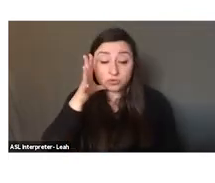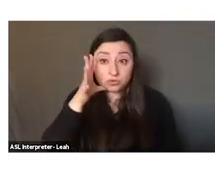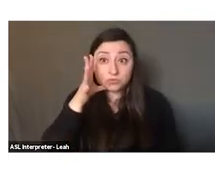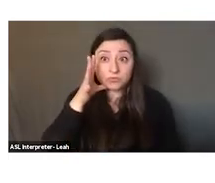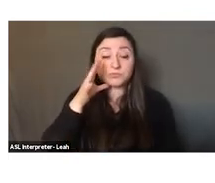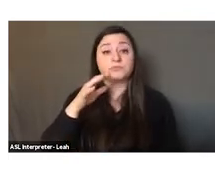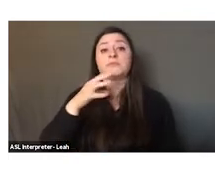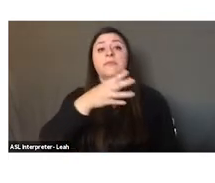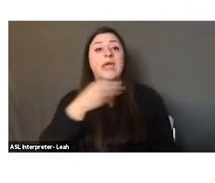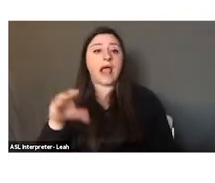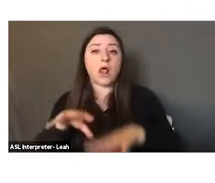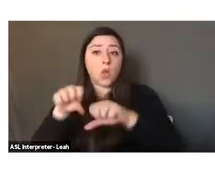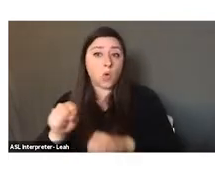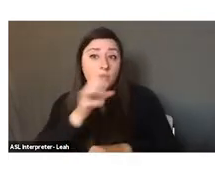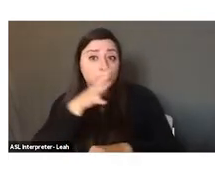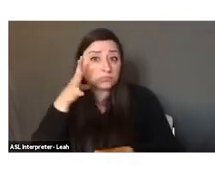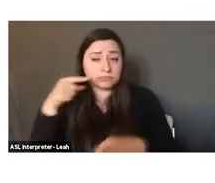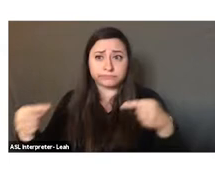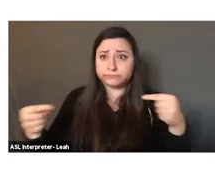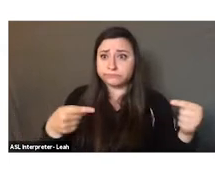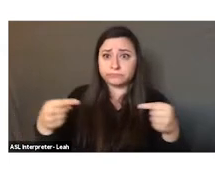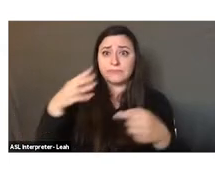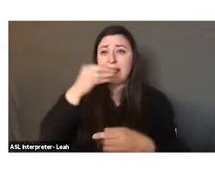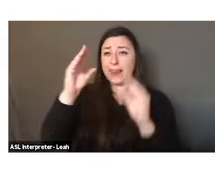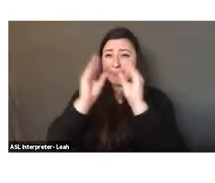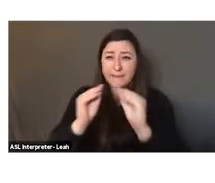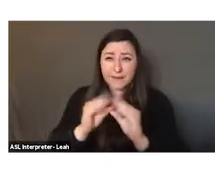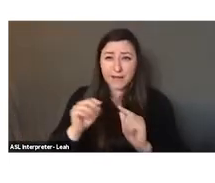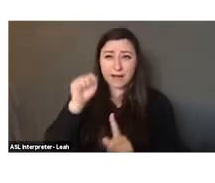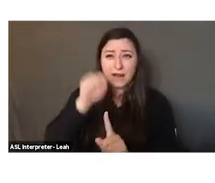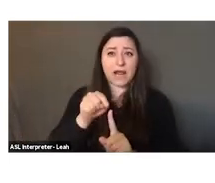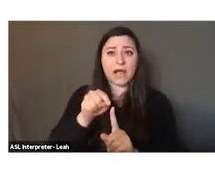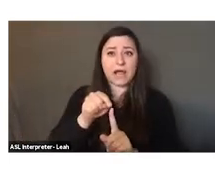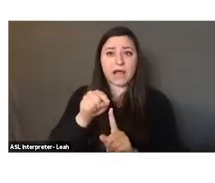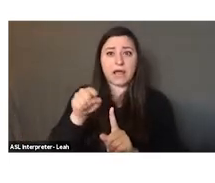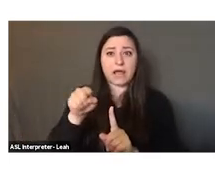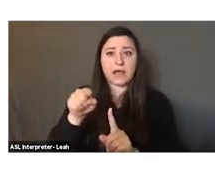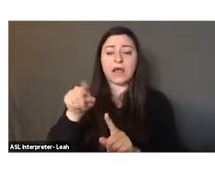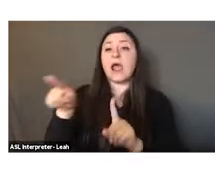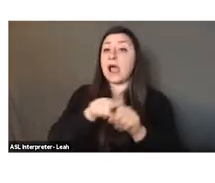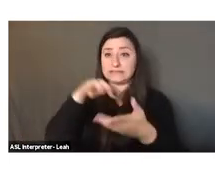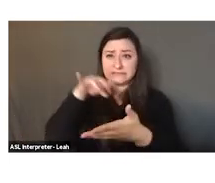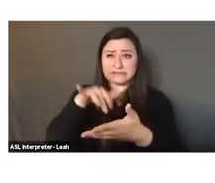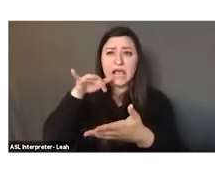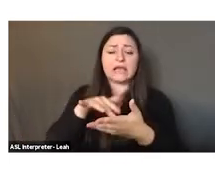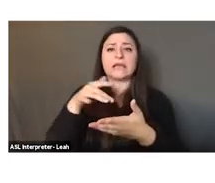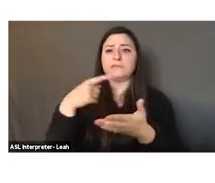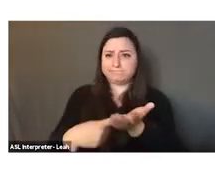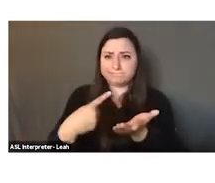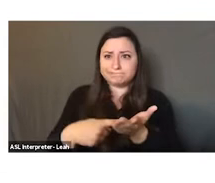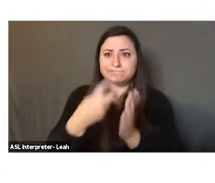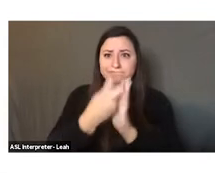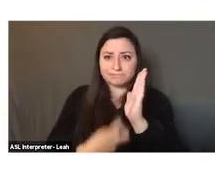colonial agriculture. And I will take Lebanon as a case study of how colonial